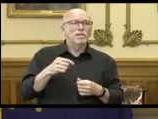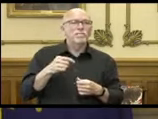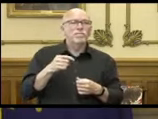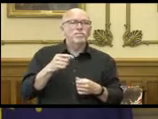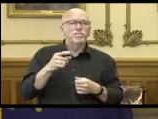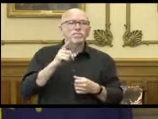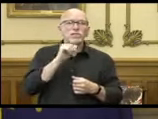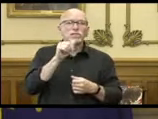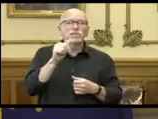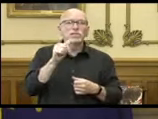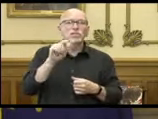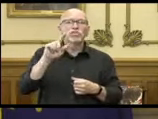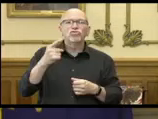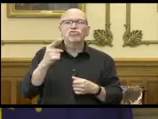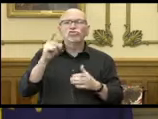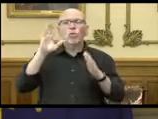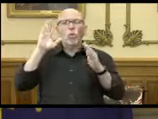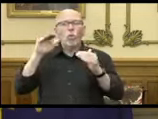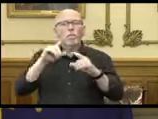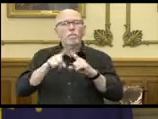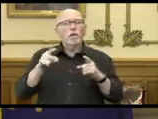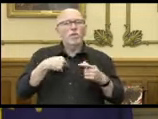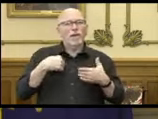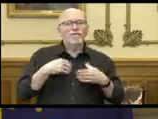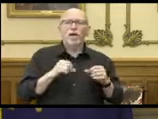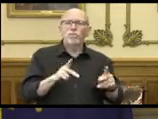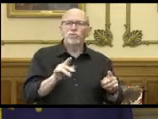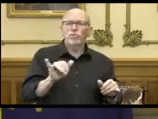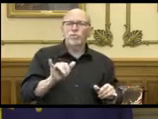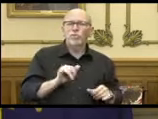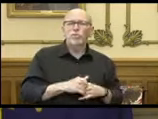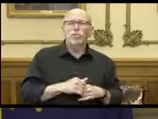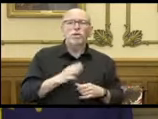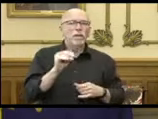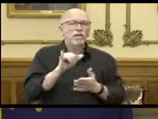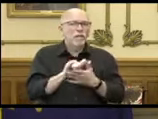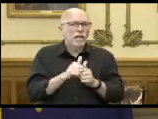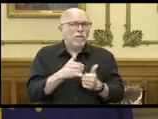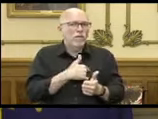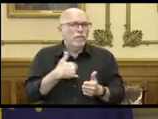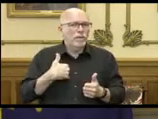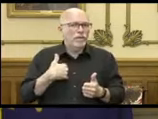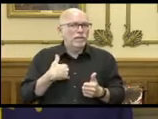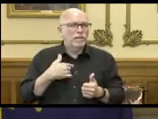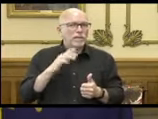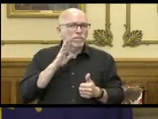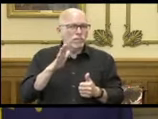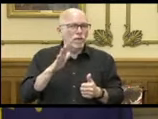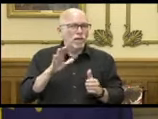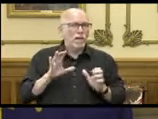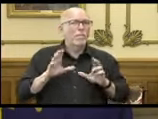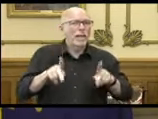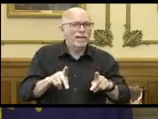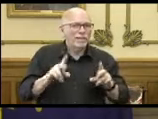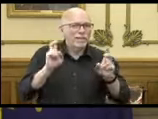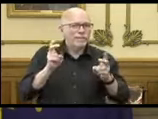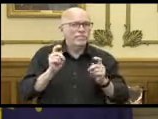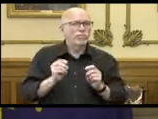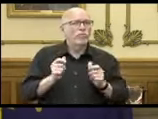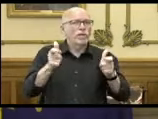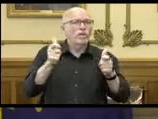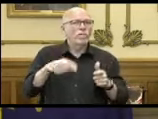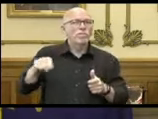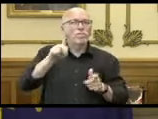There's not just hope out there, there is real opportunity. And that's how we'll rebound even quicker when folks